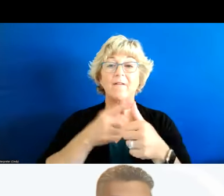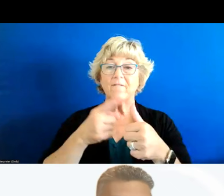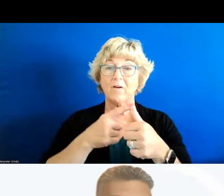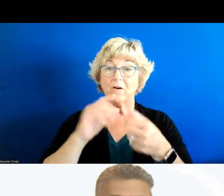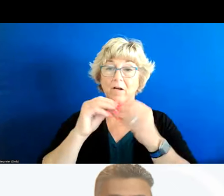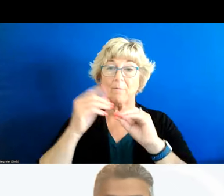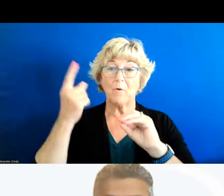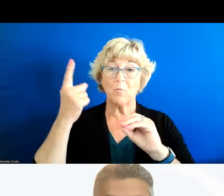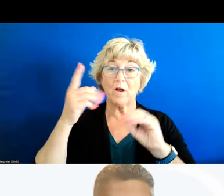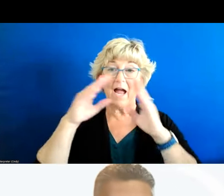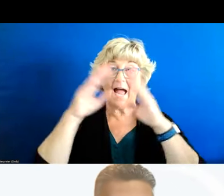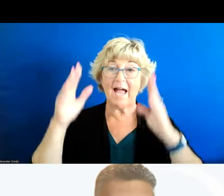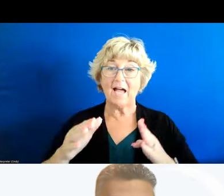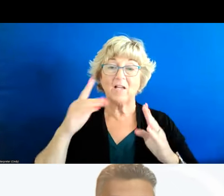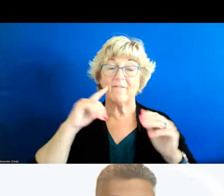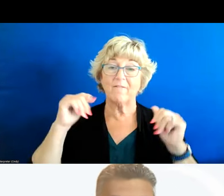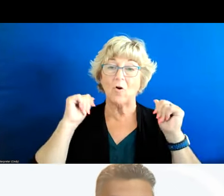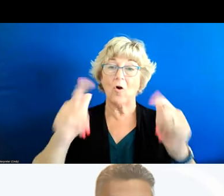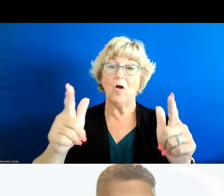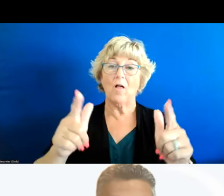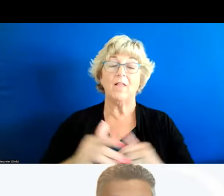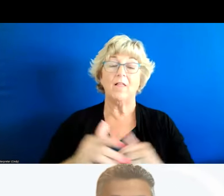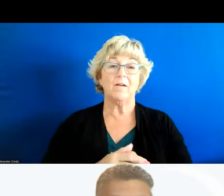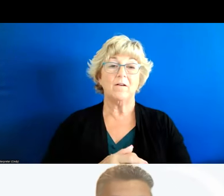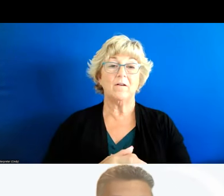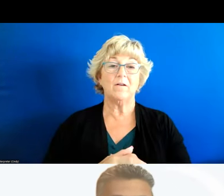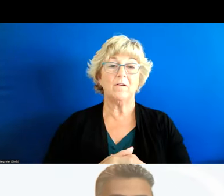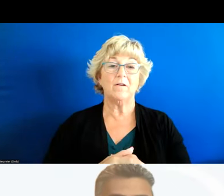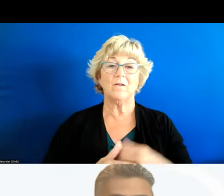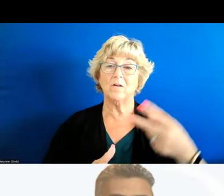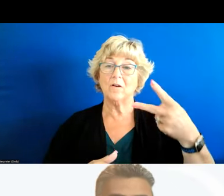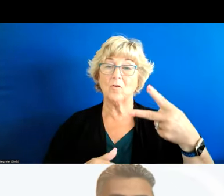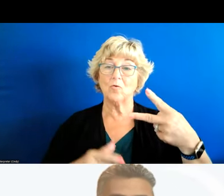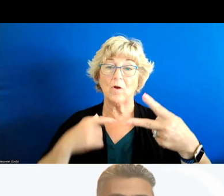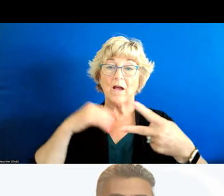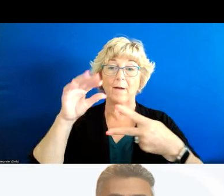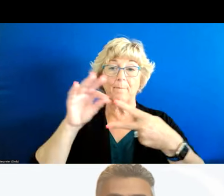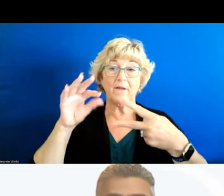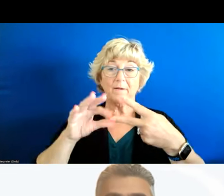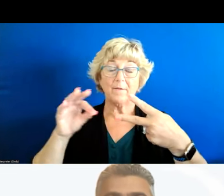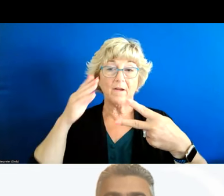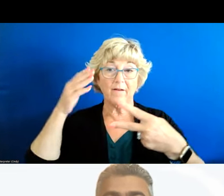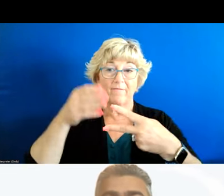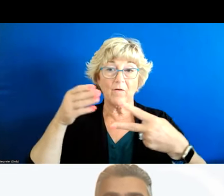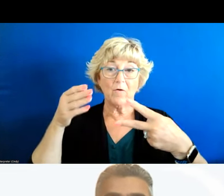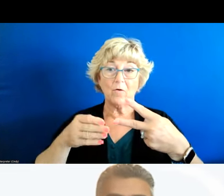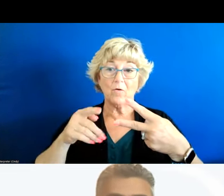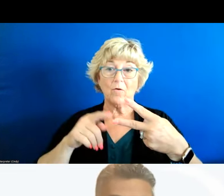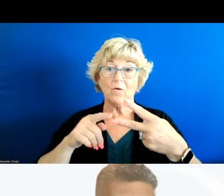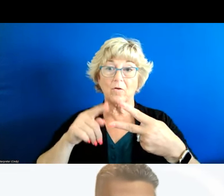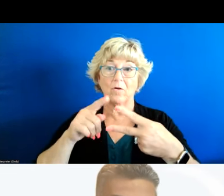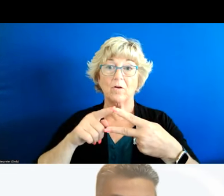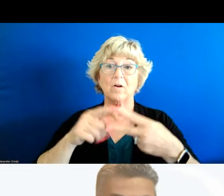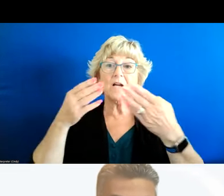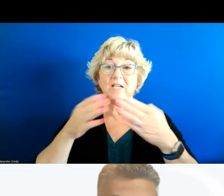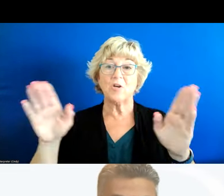there are many many metrics in the dashboard but the two that i've sort of picked are talking to more of a general population